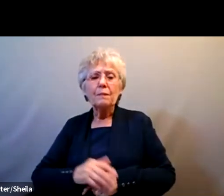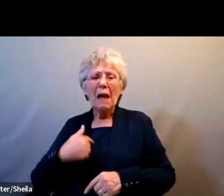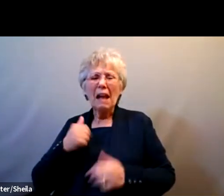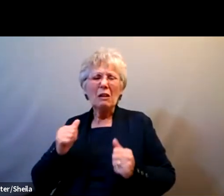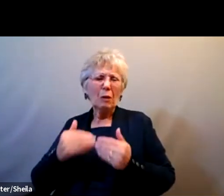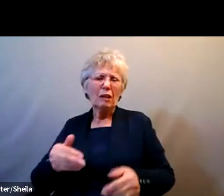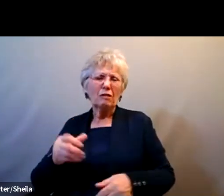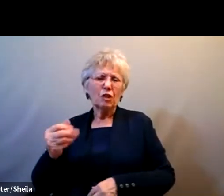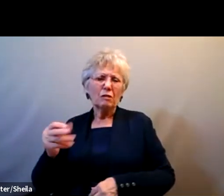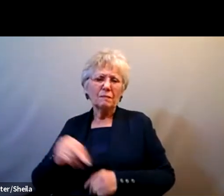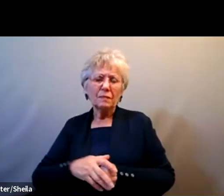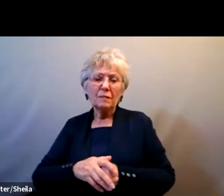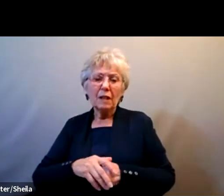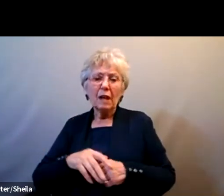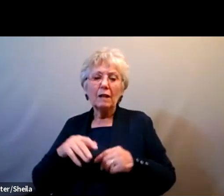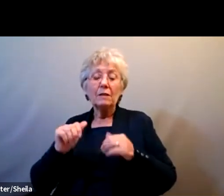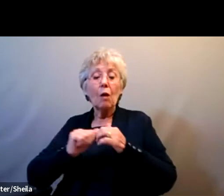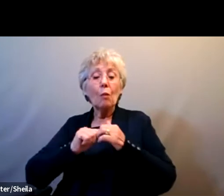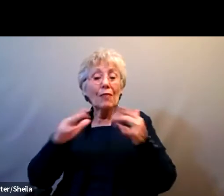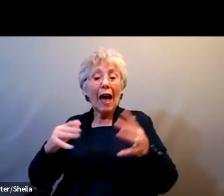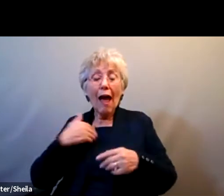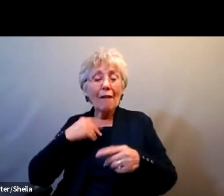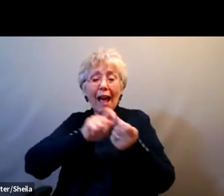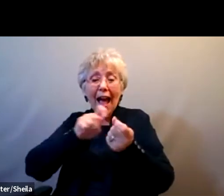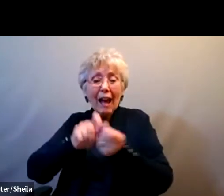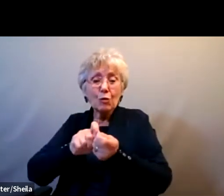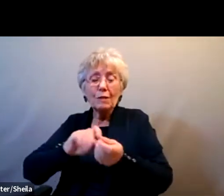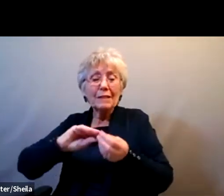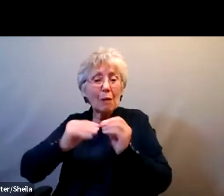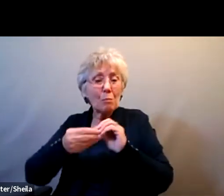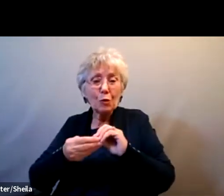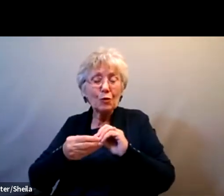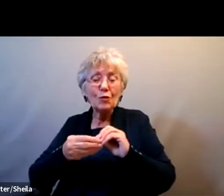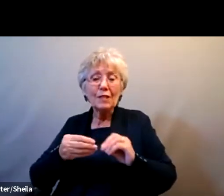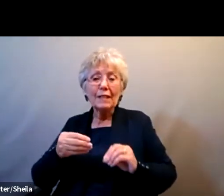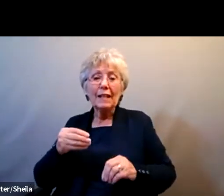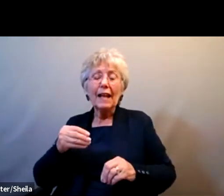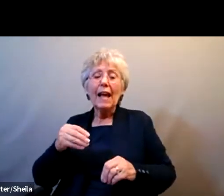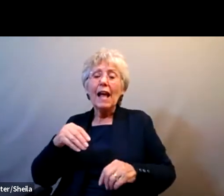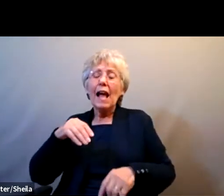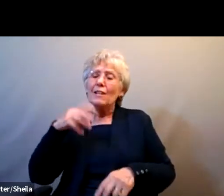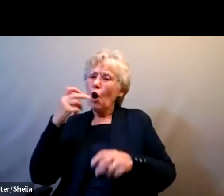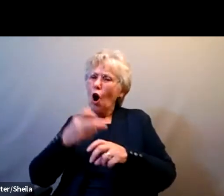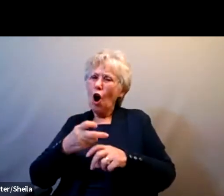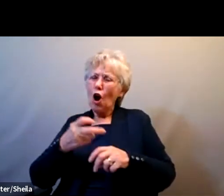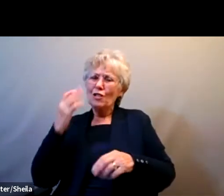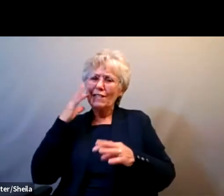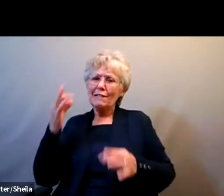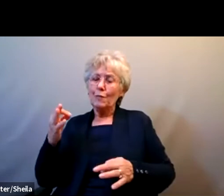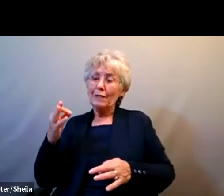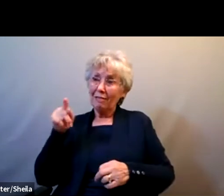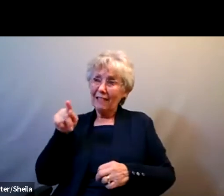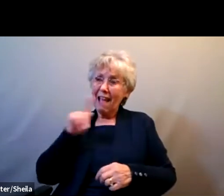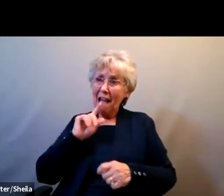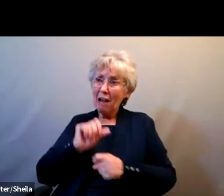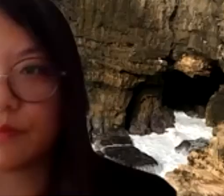Without actual numbers and really having someone who's familiar with that market, it's really hard to determine whether something is